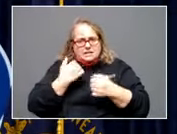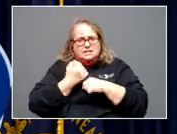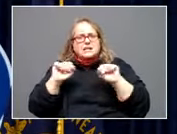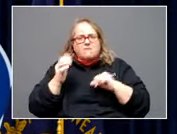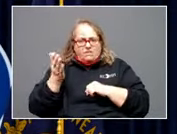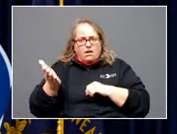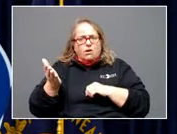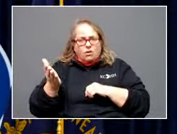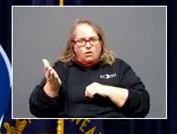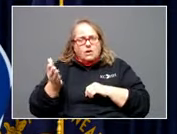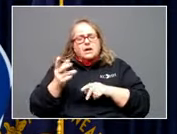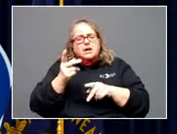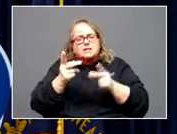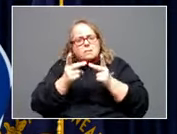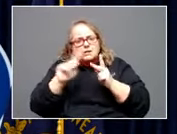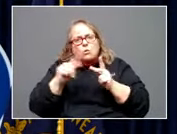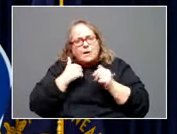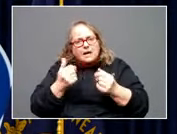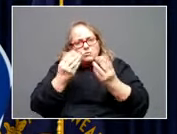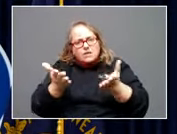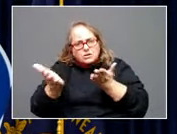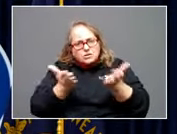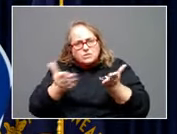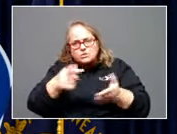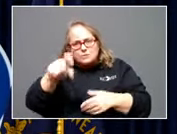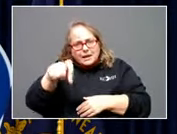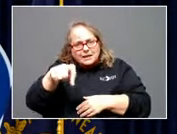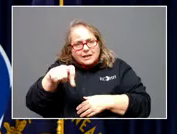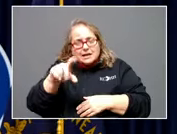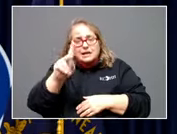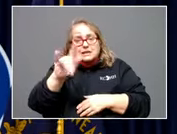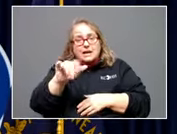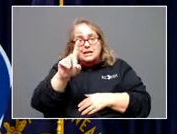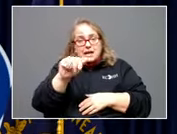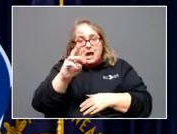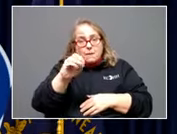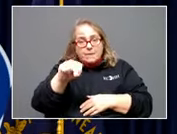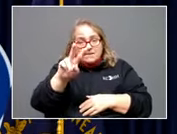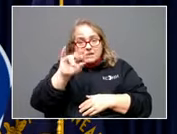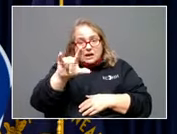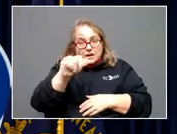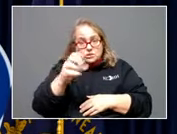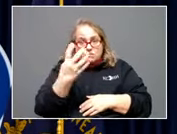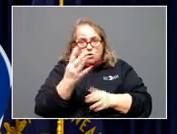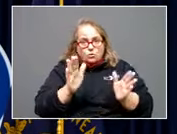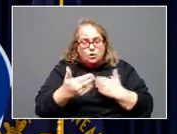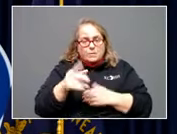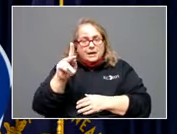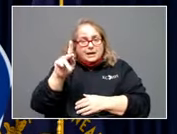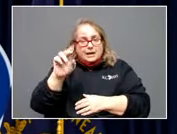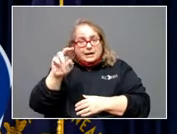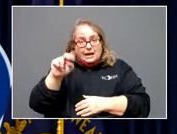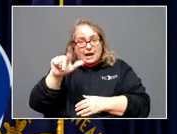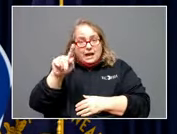place where we can provide the services that you may need. So, Kentucky Dam Village, four rooms open. Ken Lake, 13 rooms open.